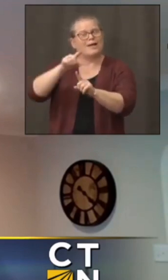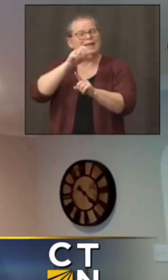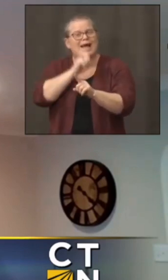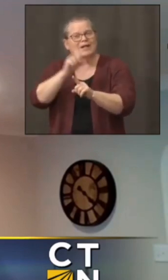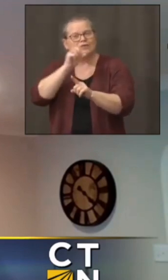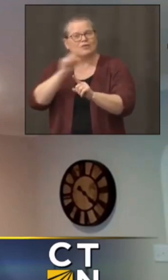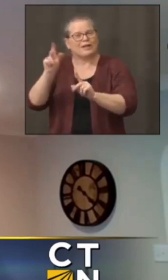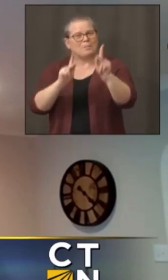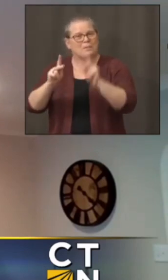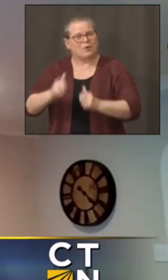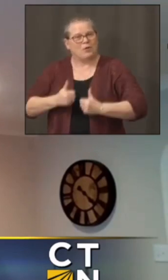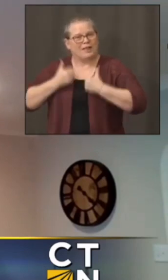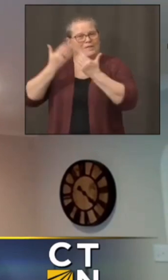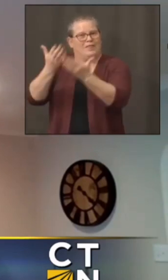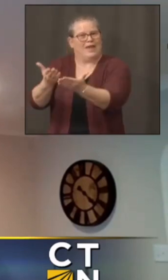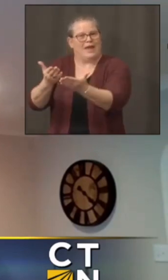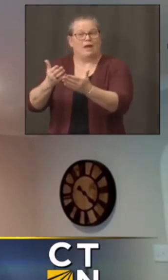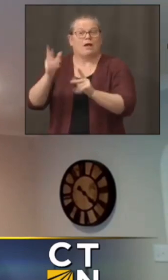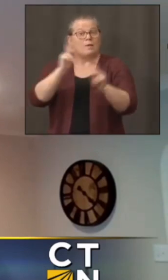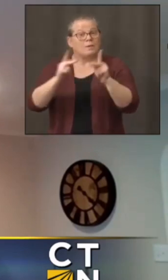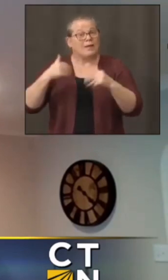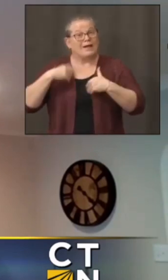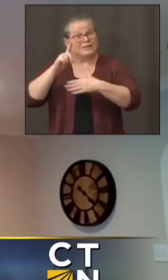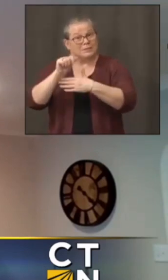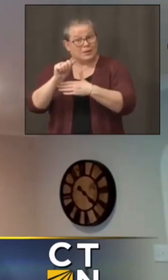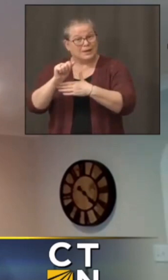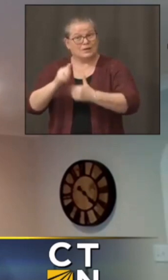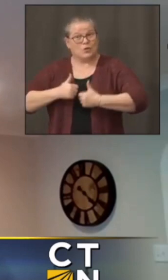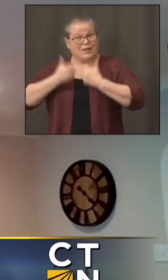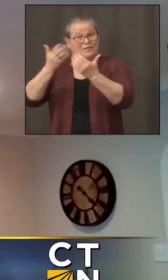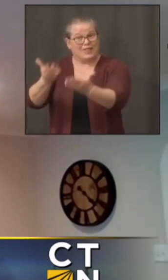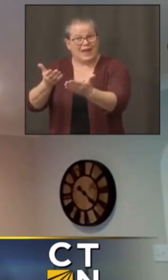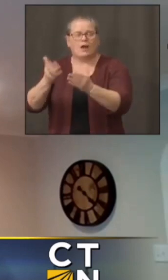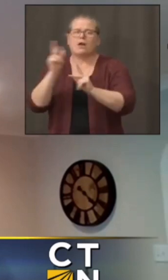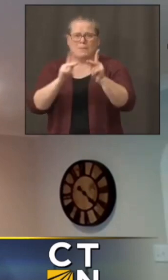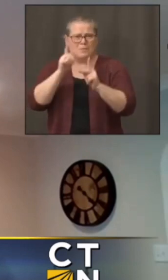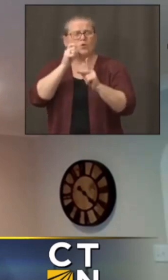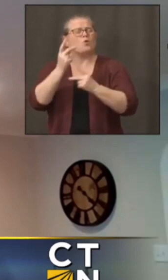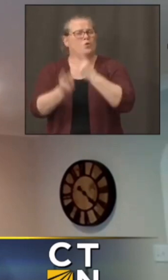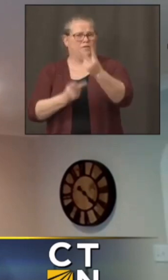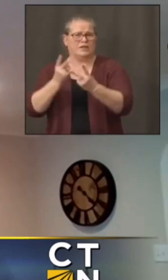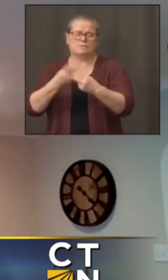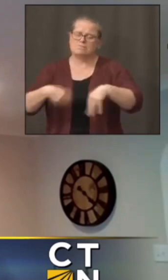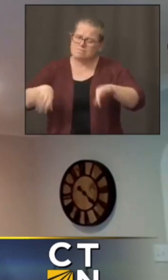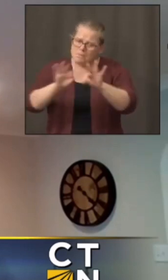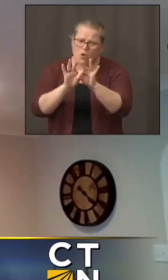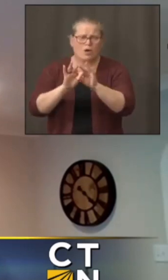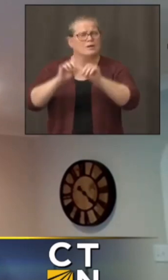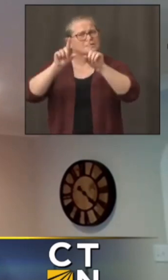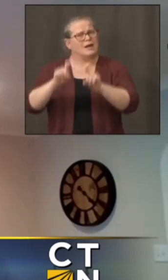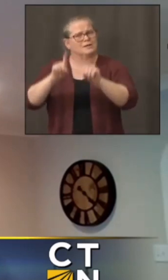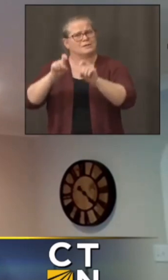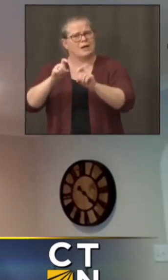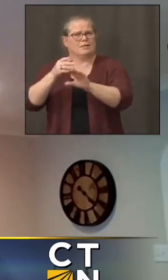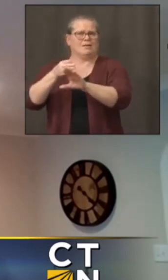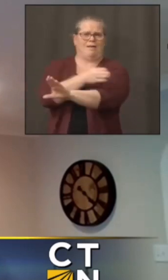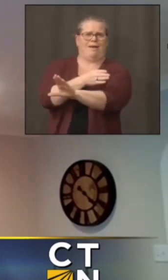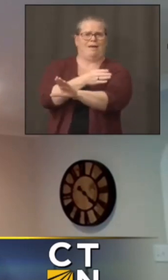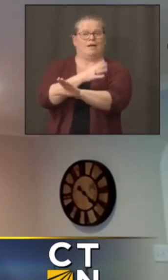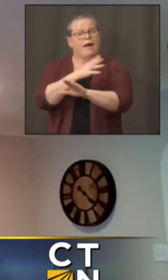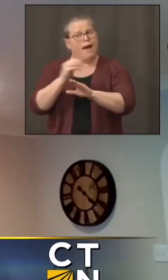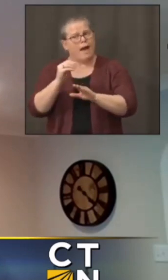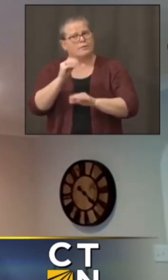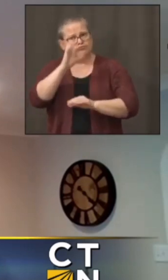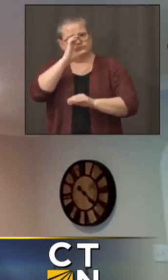disabled residents in our nursing facilities everyone who's visiting really should get tested and be super super vigilant